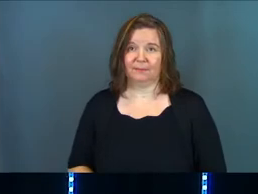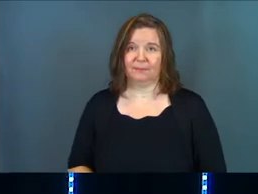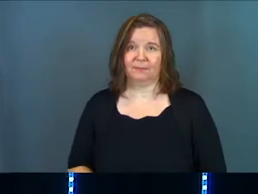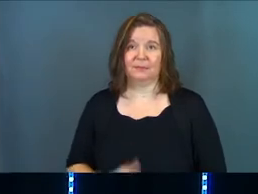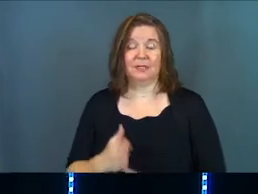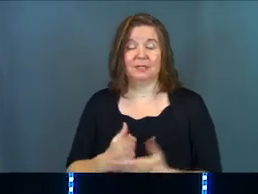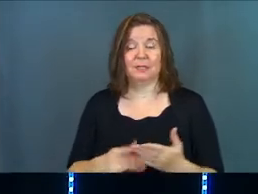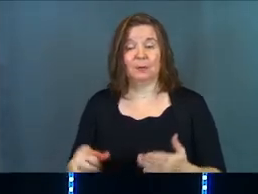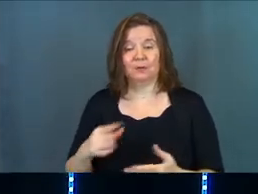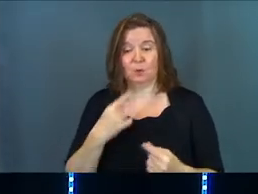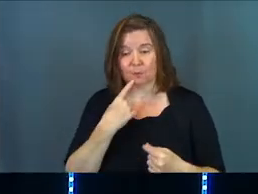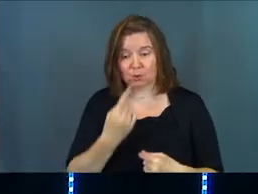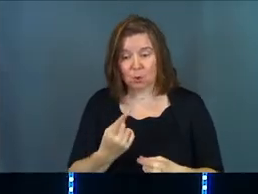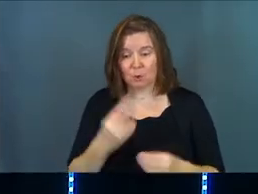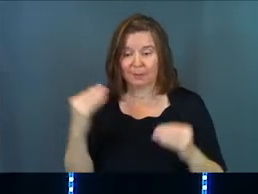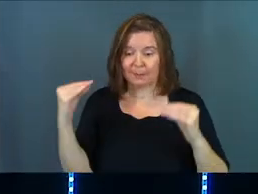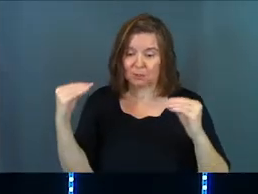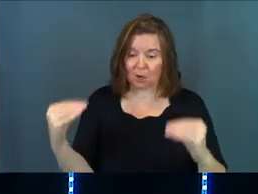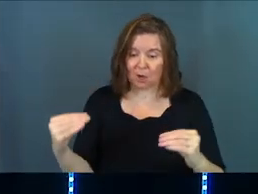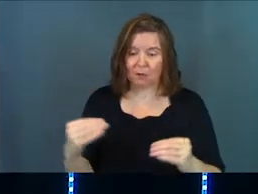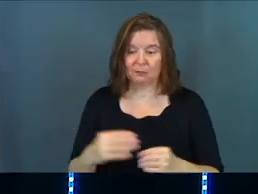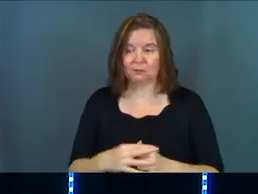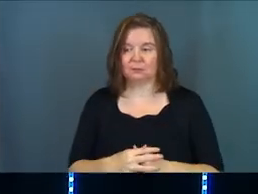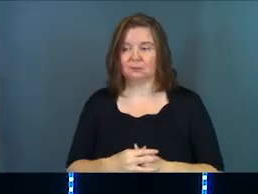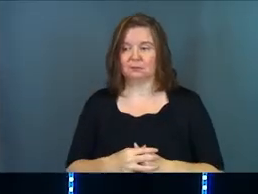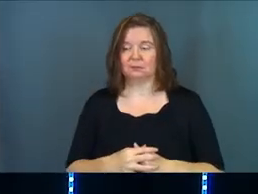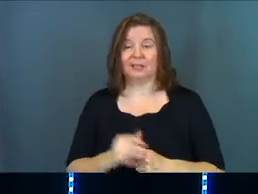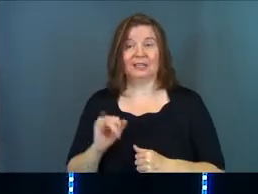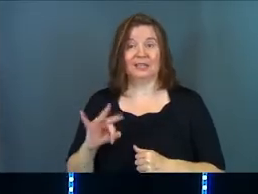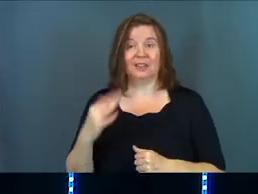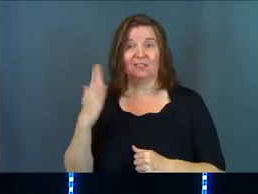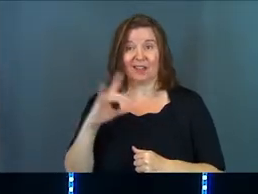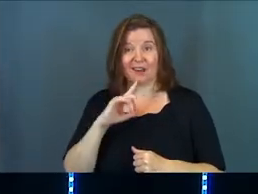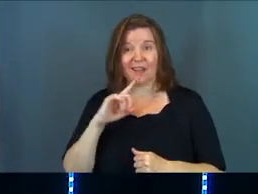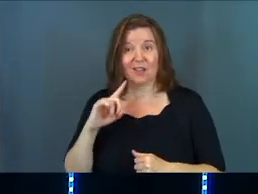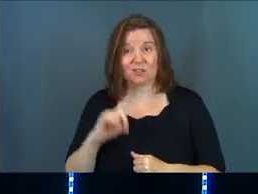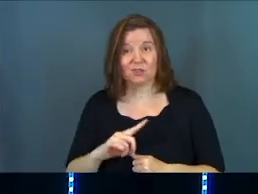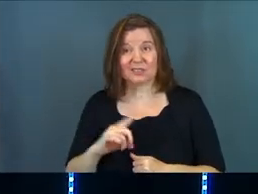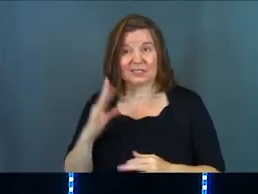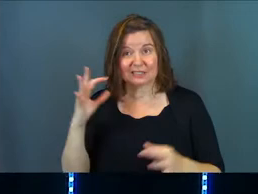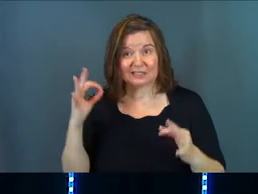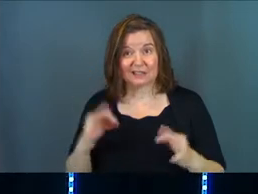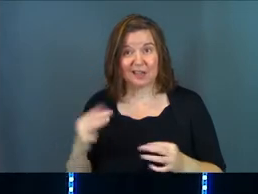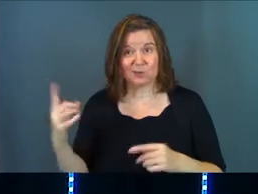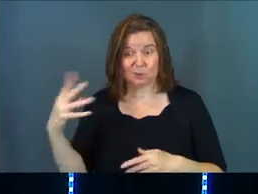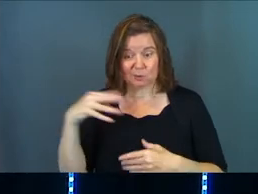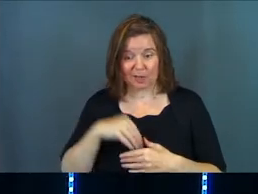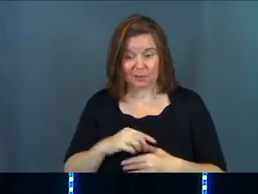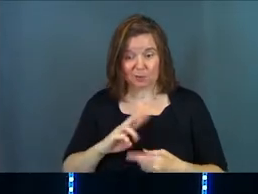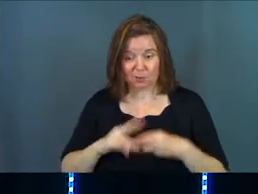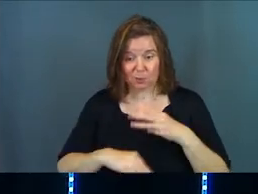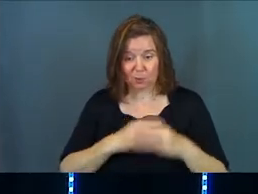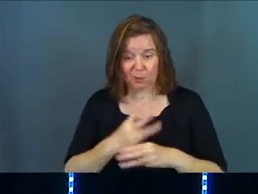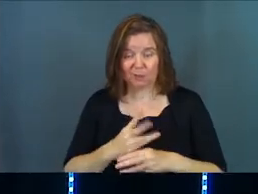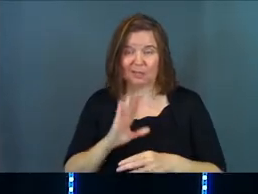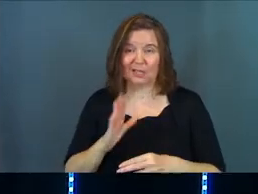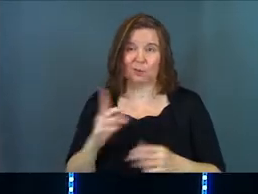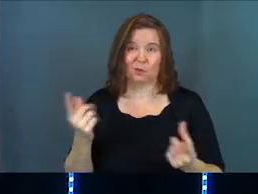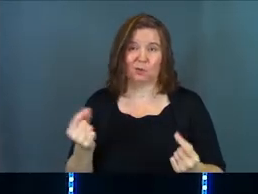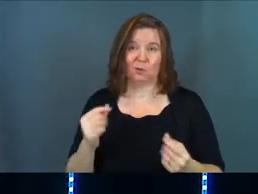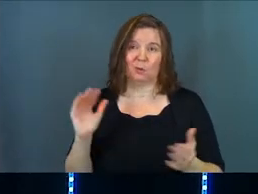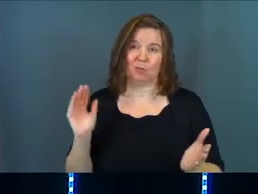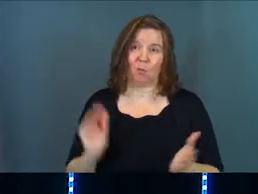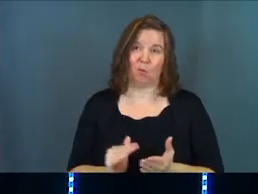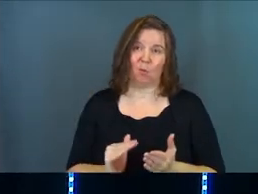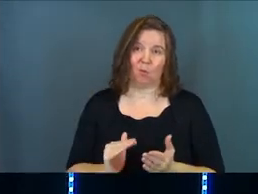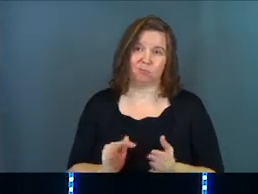And some of you have been told and been taught that if God actually decides to come into your world, he's going to do it